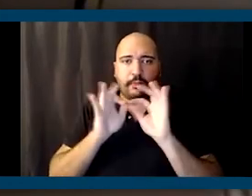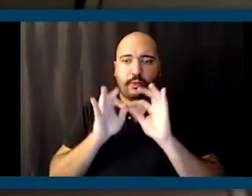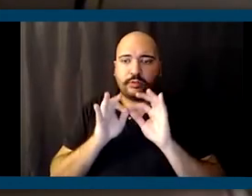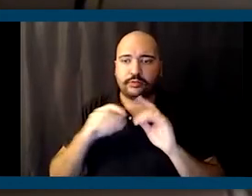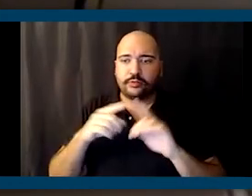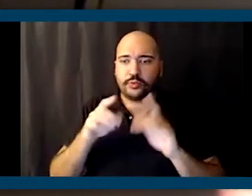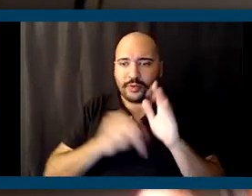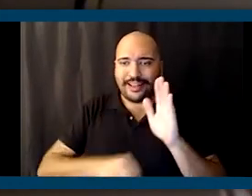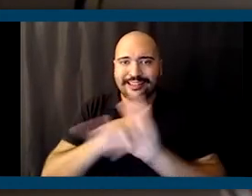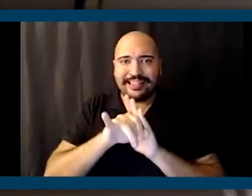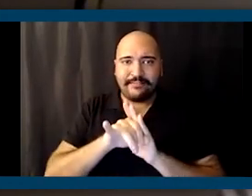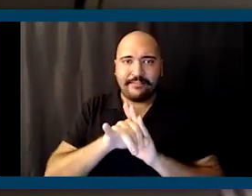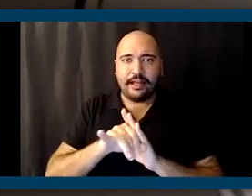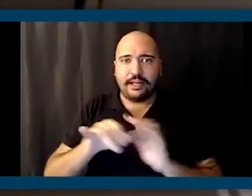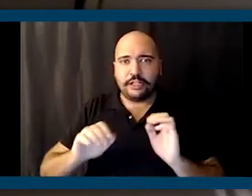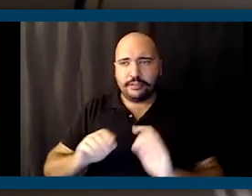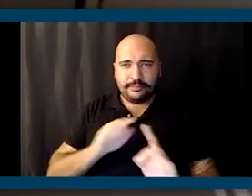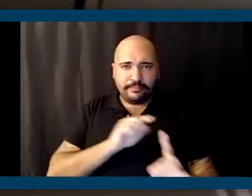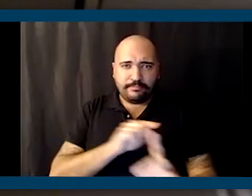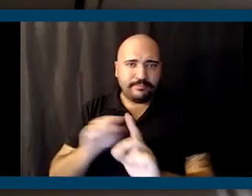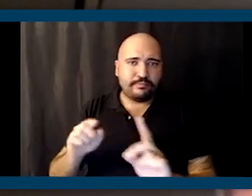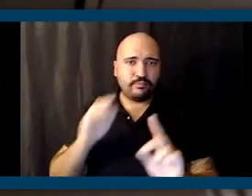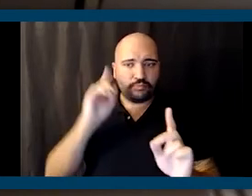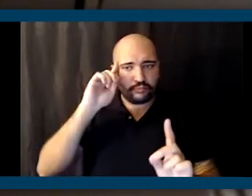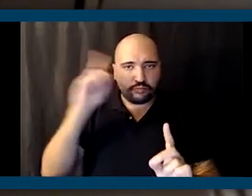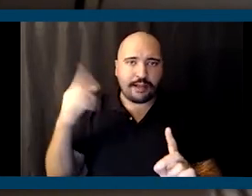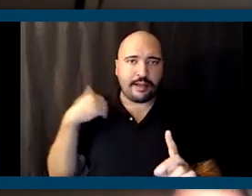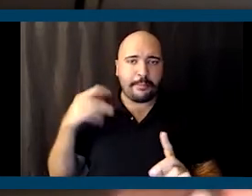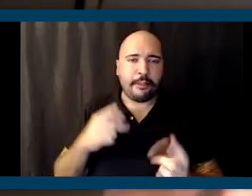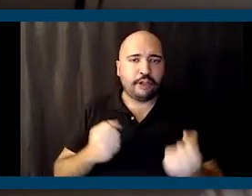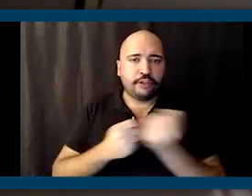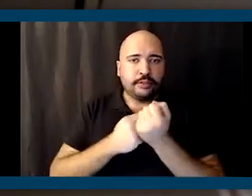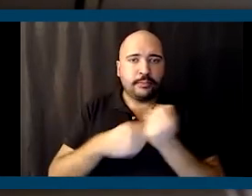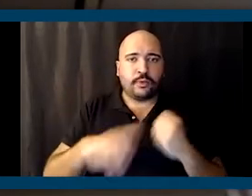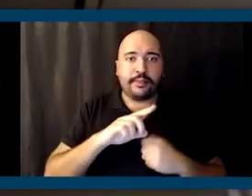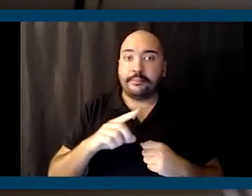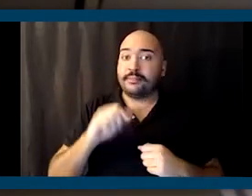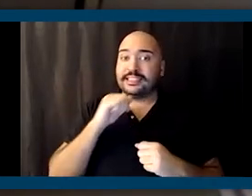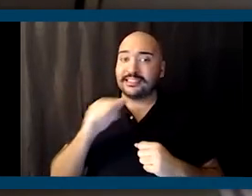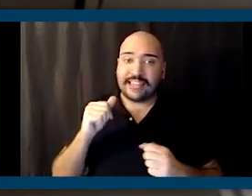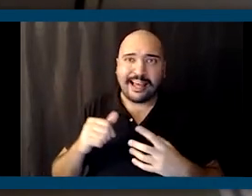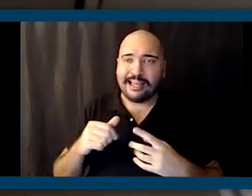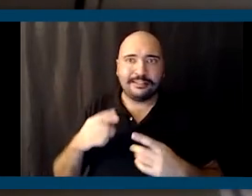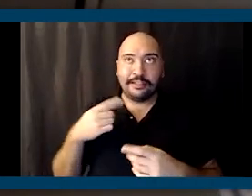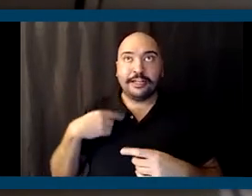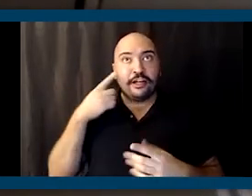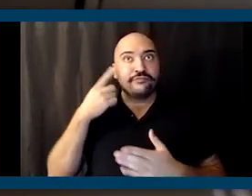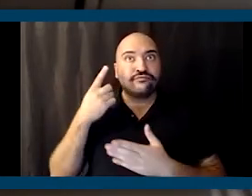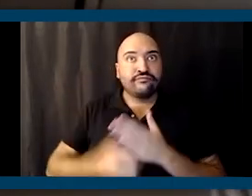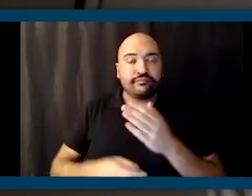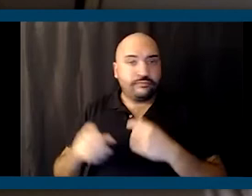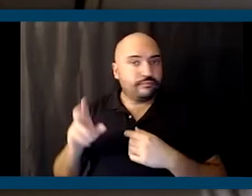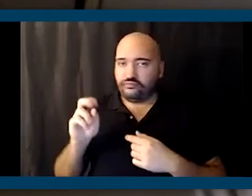to identify bright young people and support them. I'm, it's not lost on me, um, that,